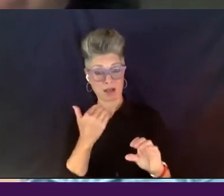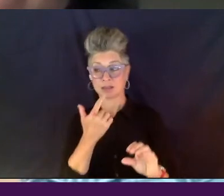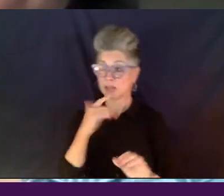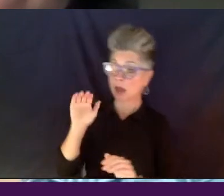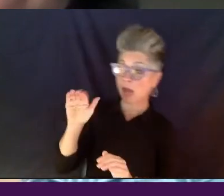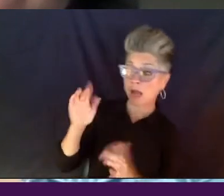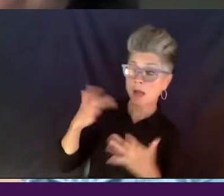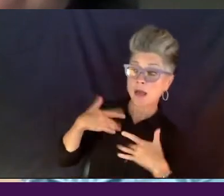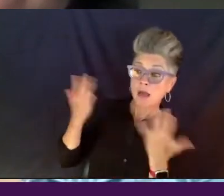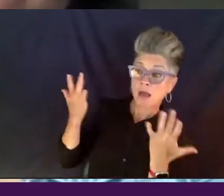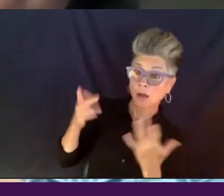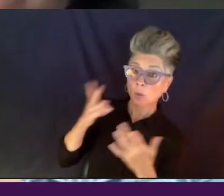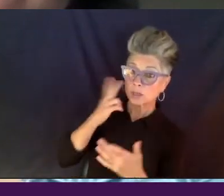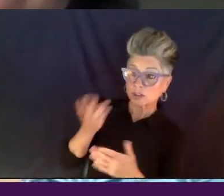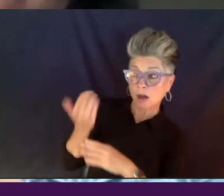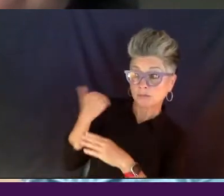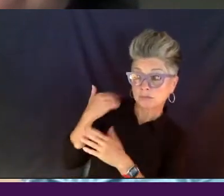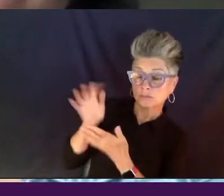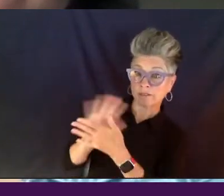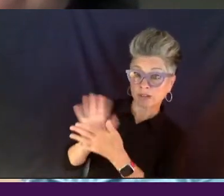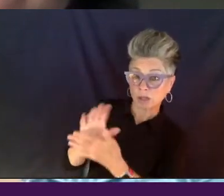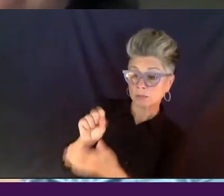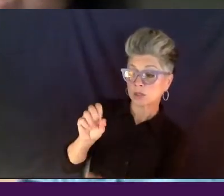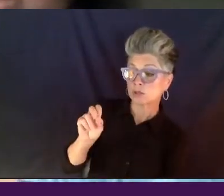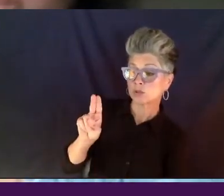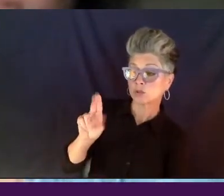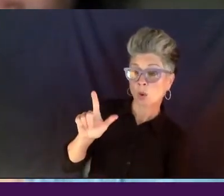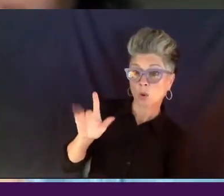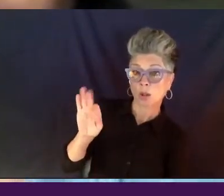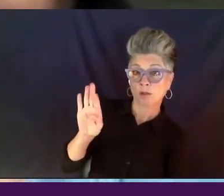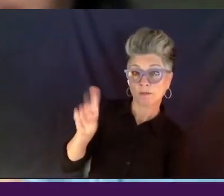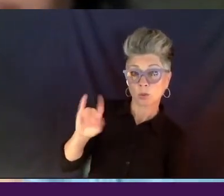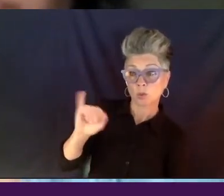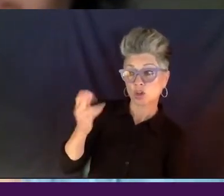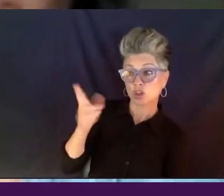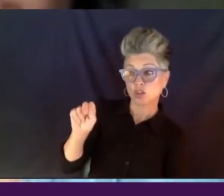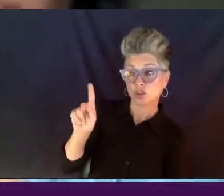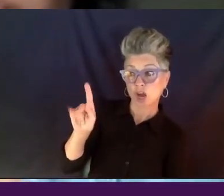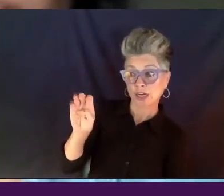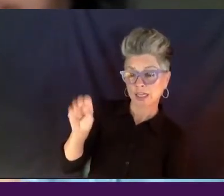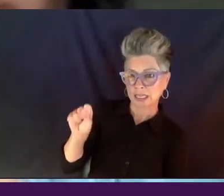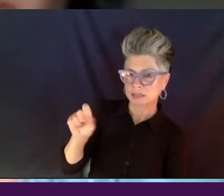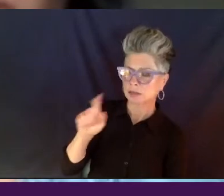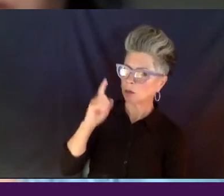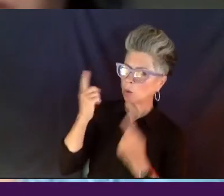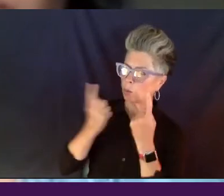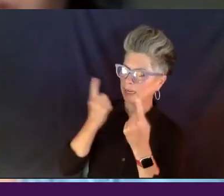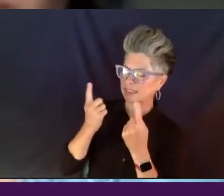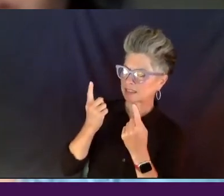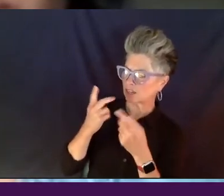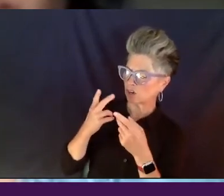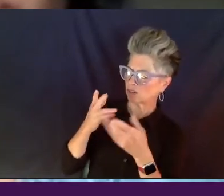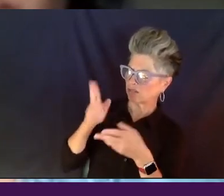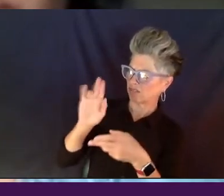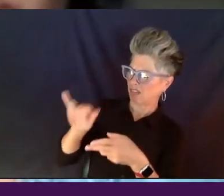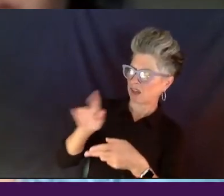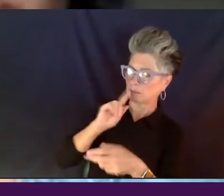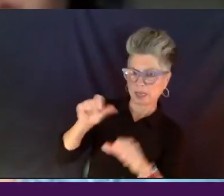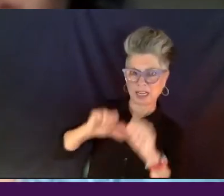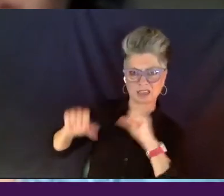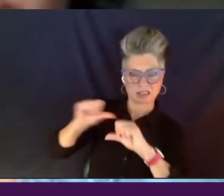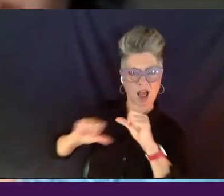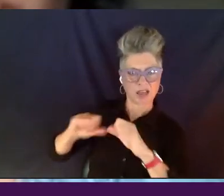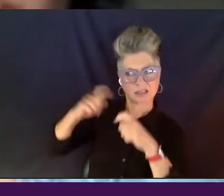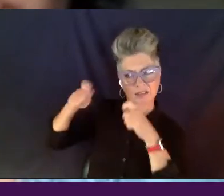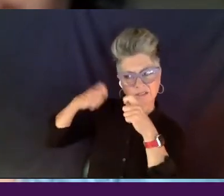You know, we saw your previous film, Soulful Junkies. And, you know, we actually consider that to be a science film, um, which is something that I